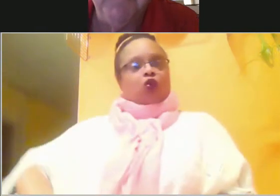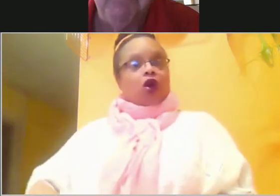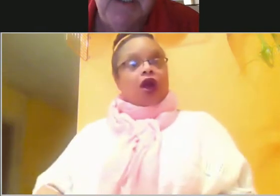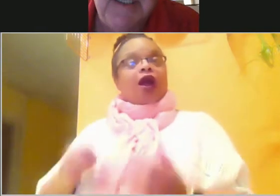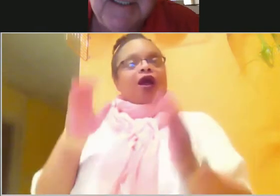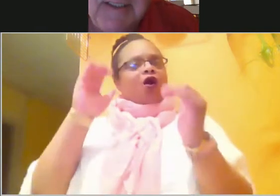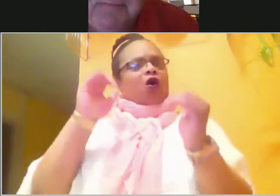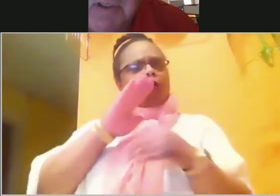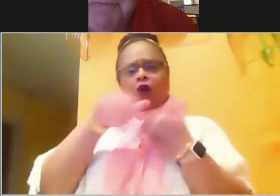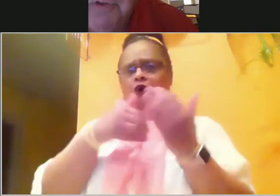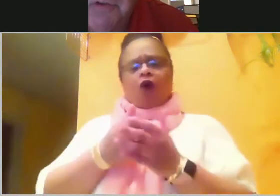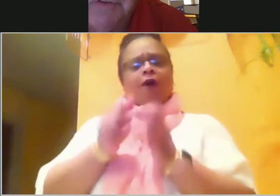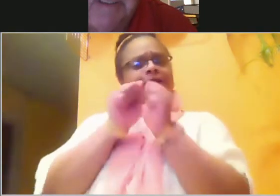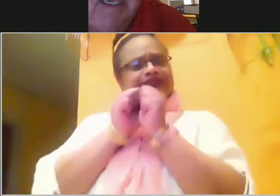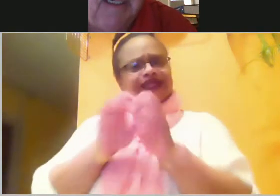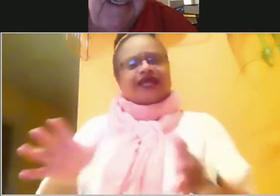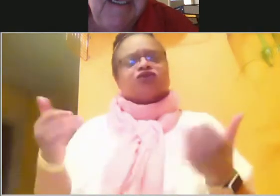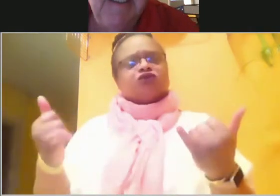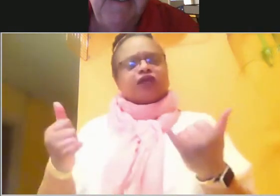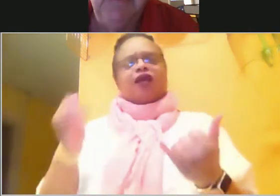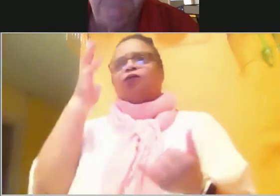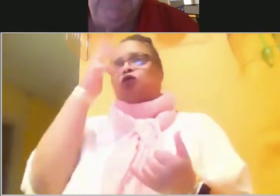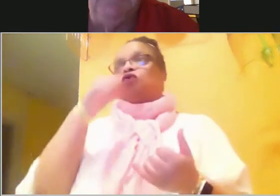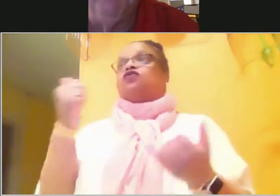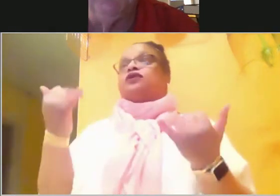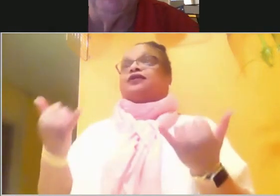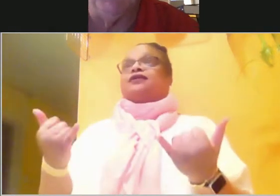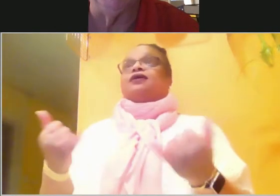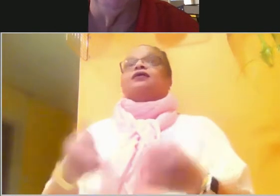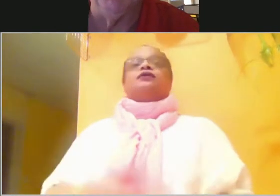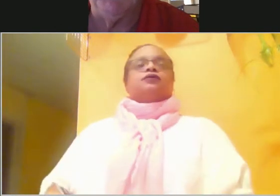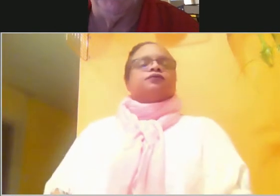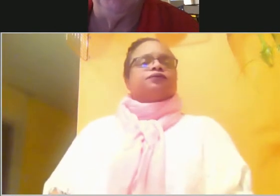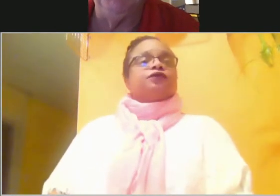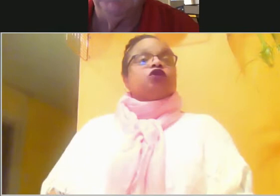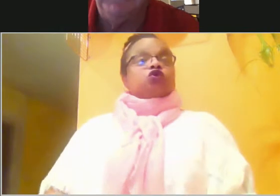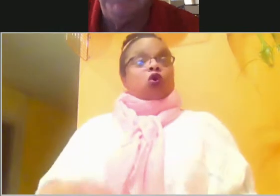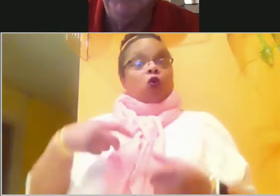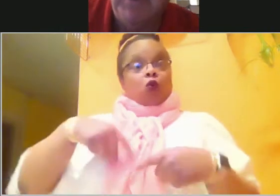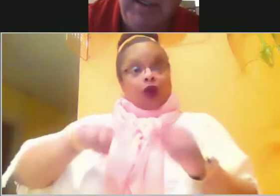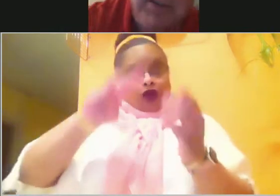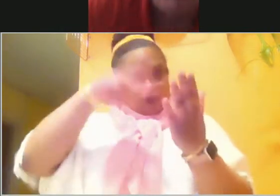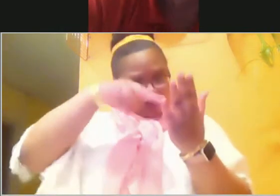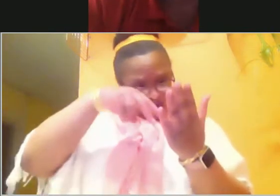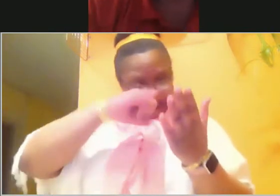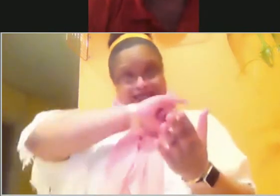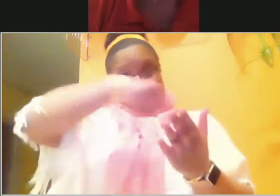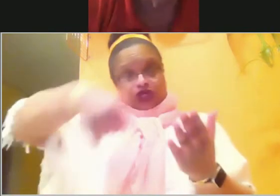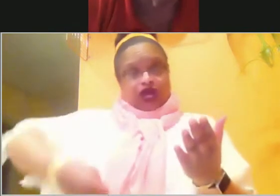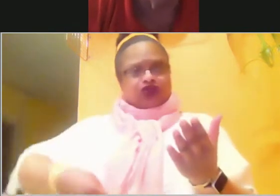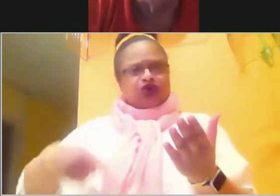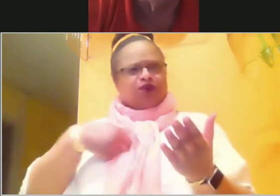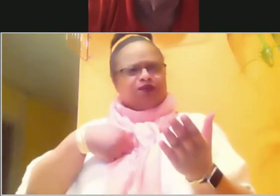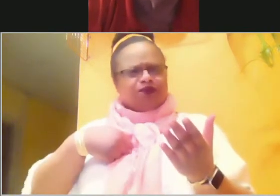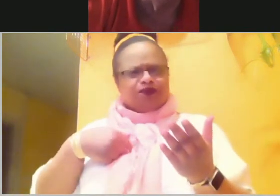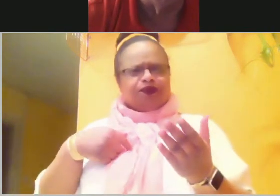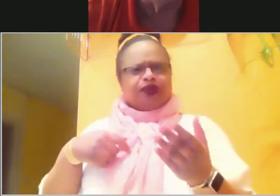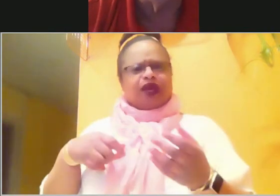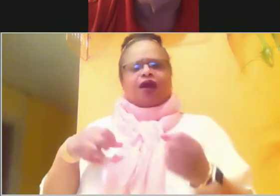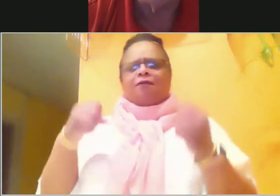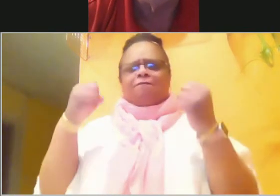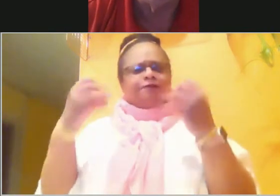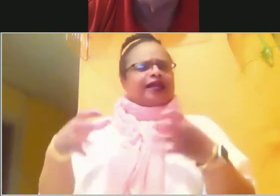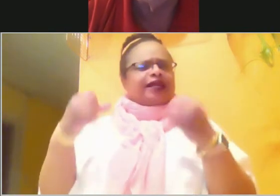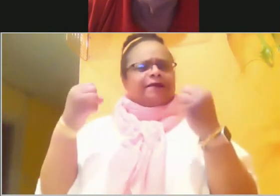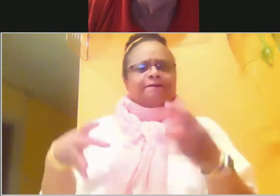hope everybody's been blessed. It's been a beautiful day. In reading the book of Joshua, I, I tried to, there is so, so